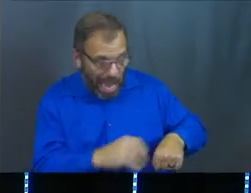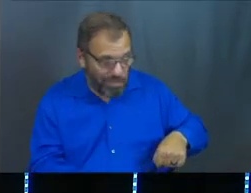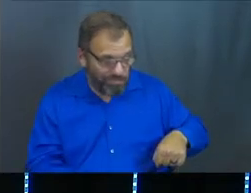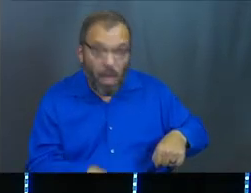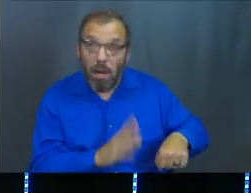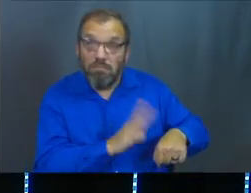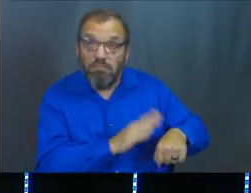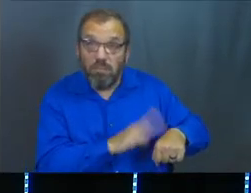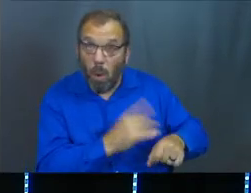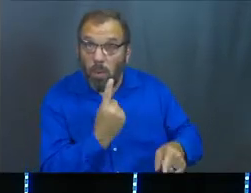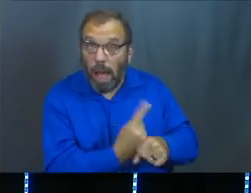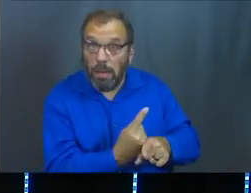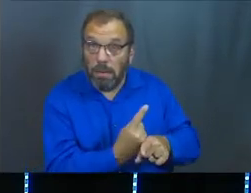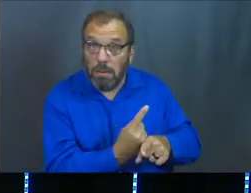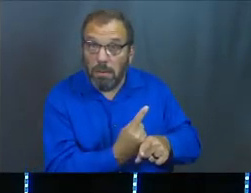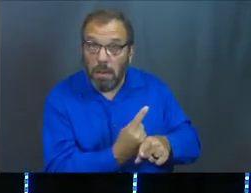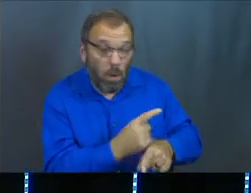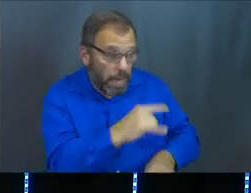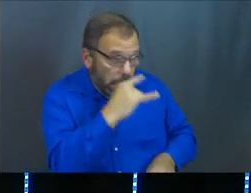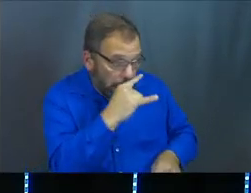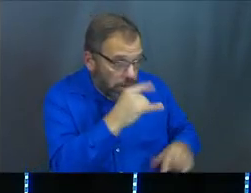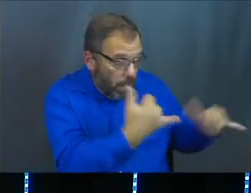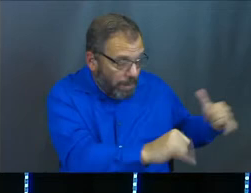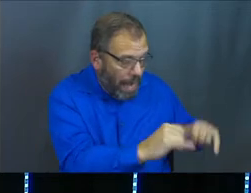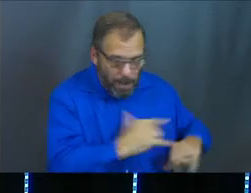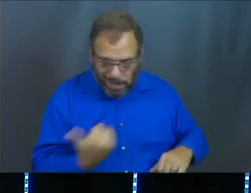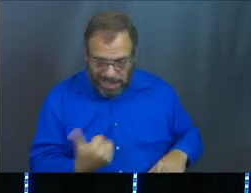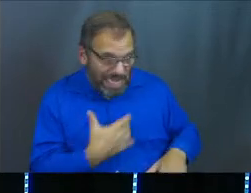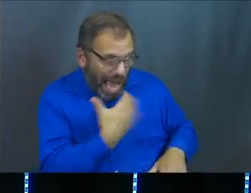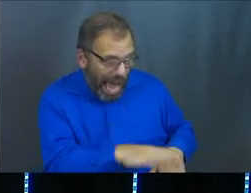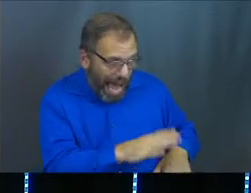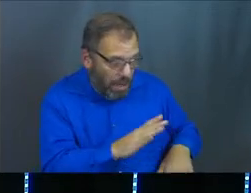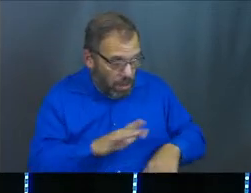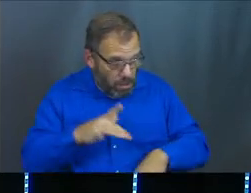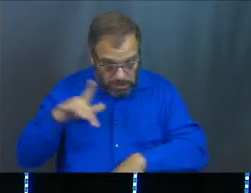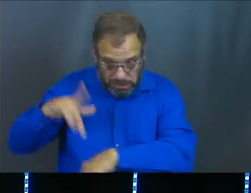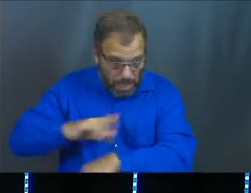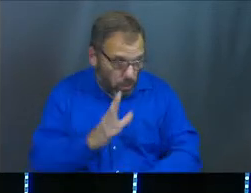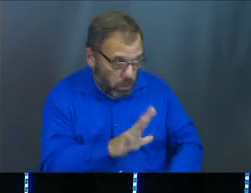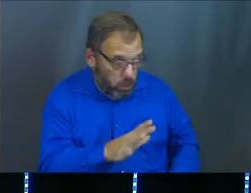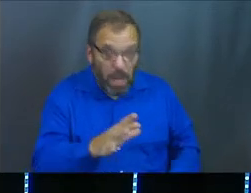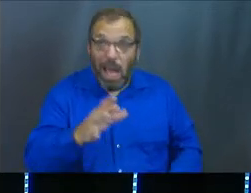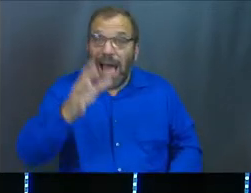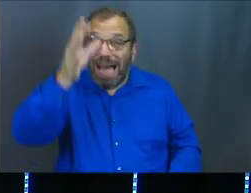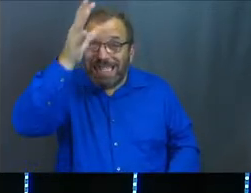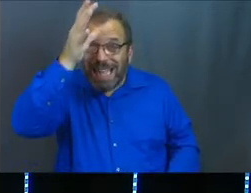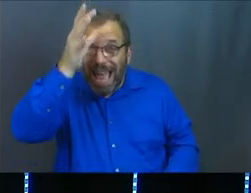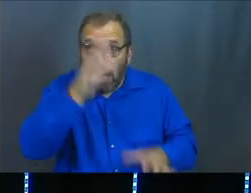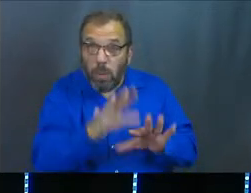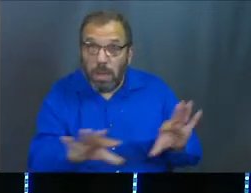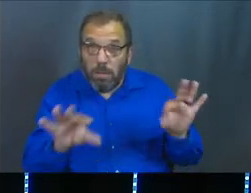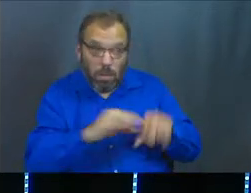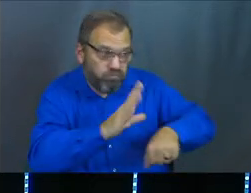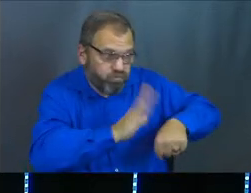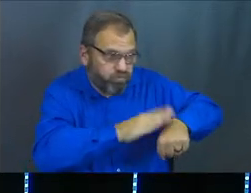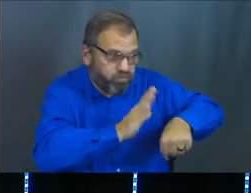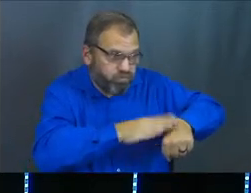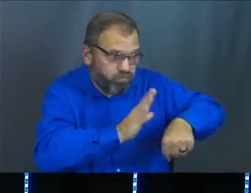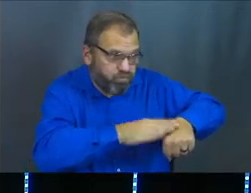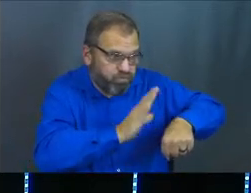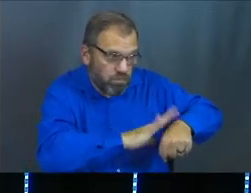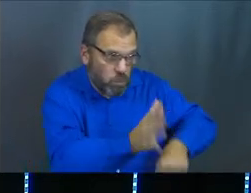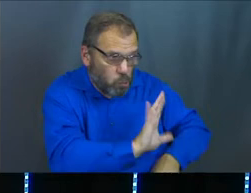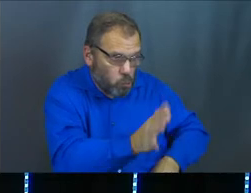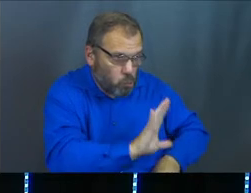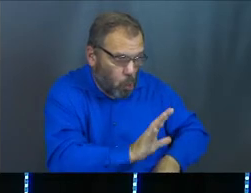He would have warned them and he would have hoped that a warning from a loving father would have mattered to them, would have